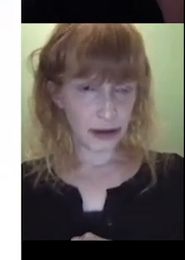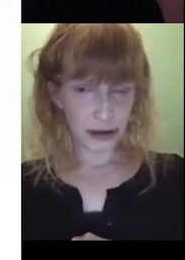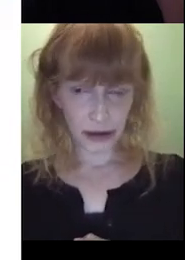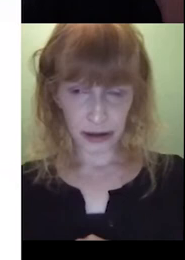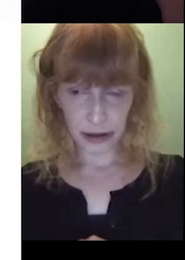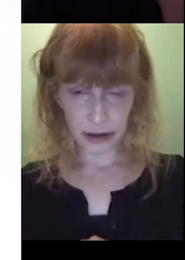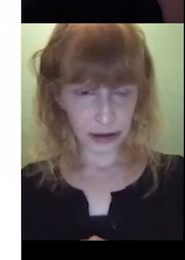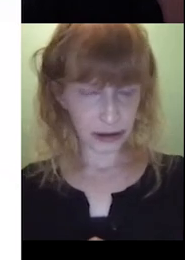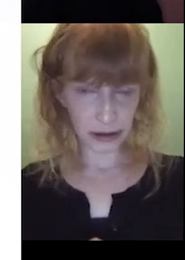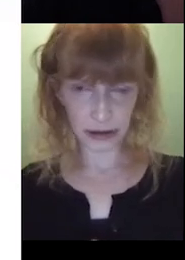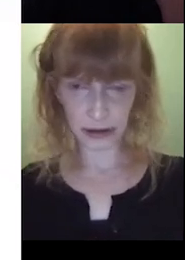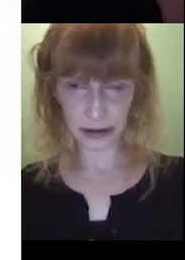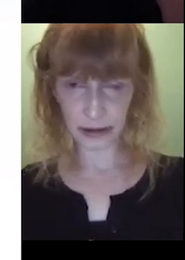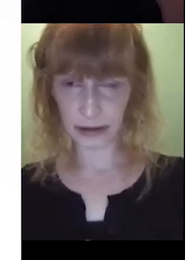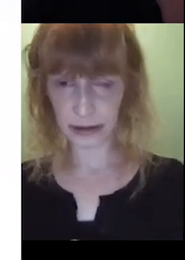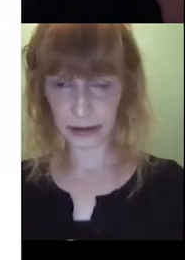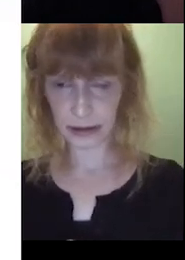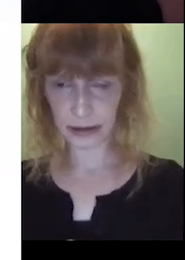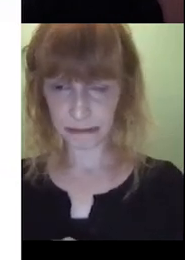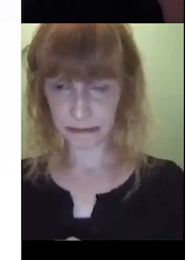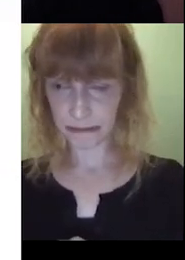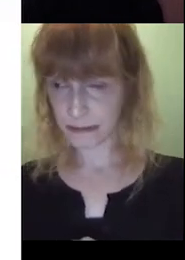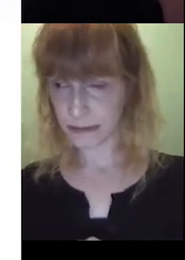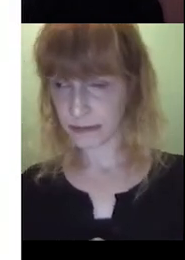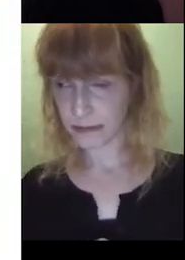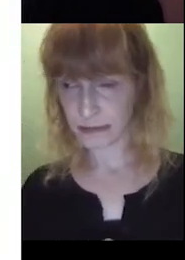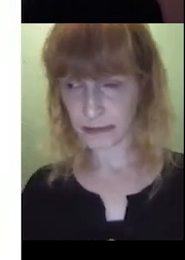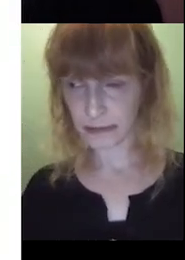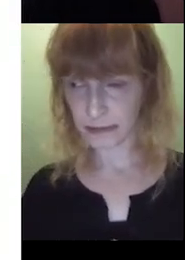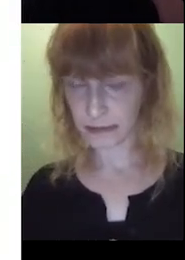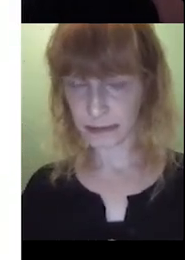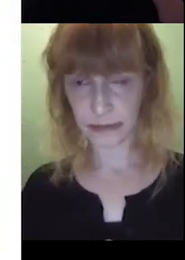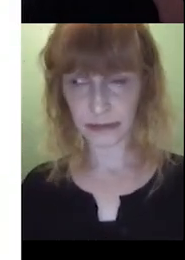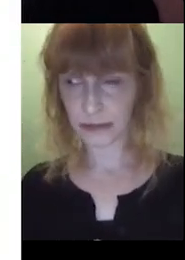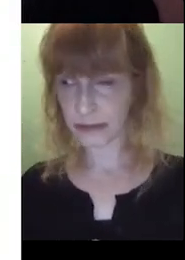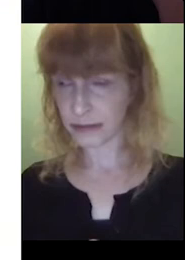Danielle, see your hands up. Is that still up or something to say?